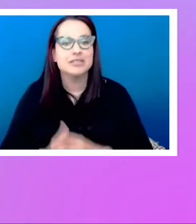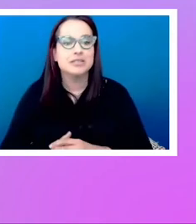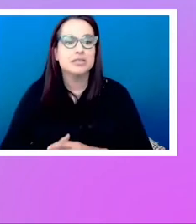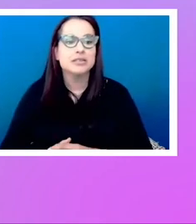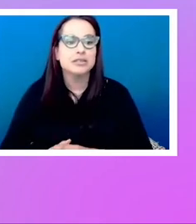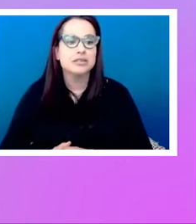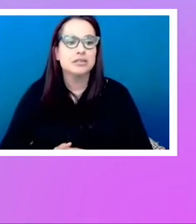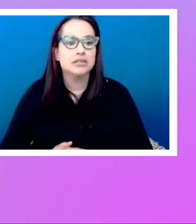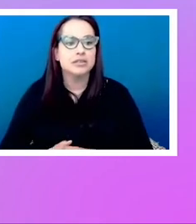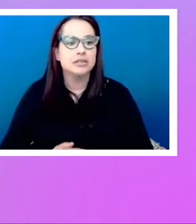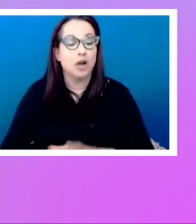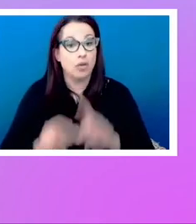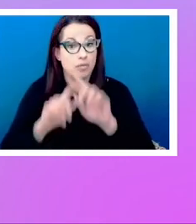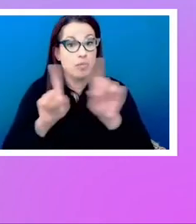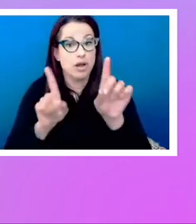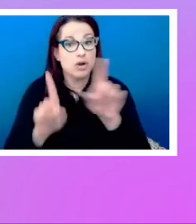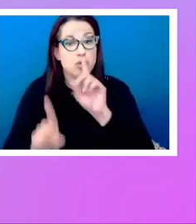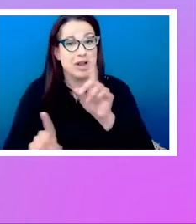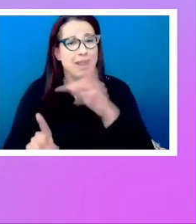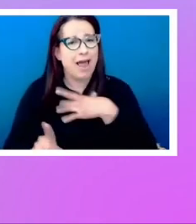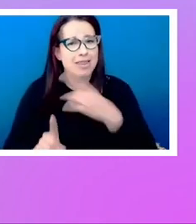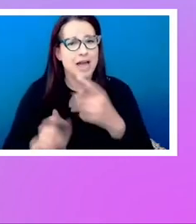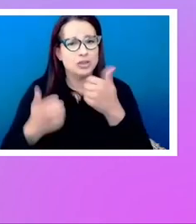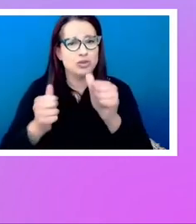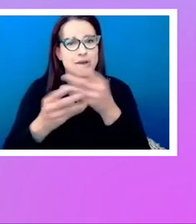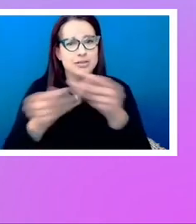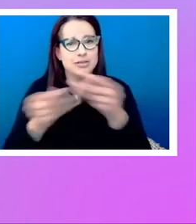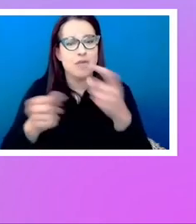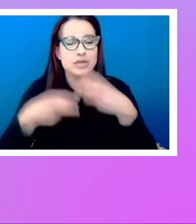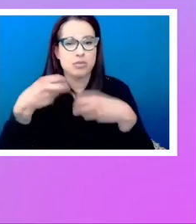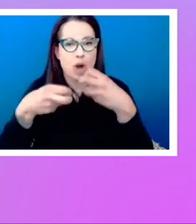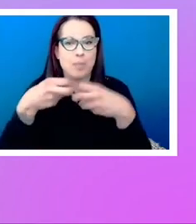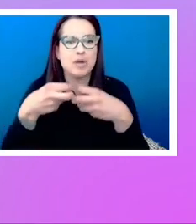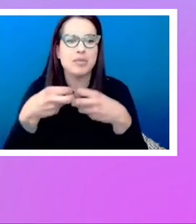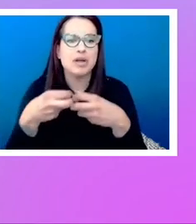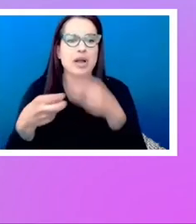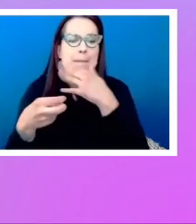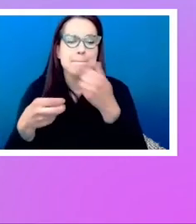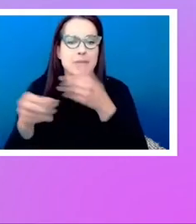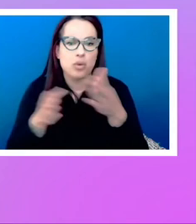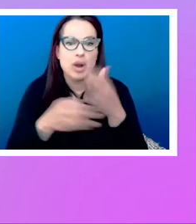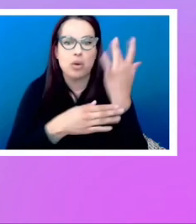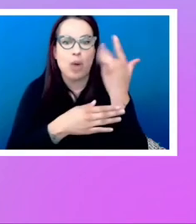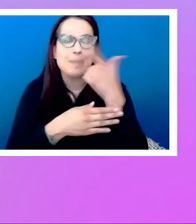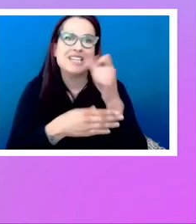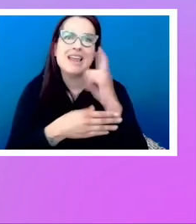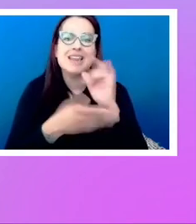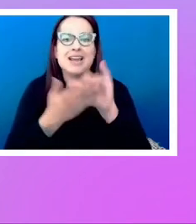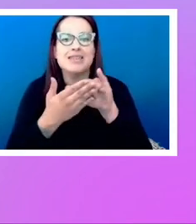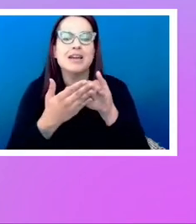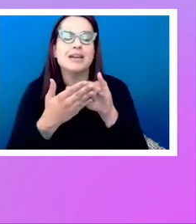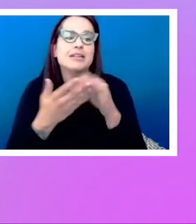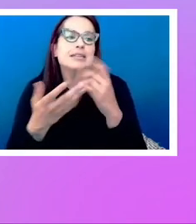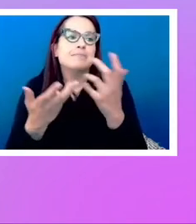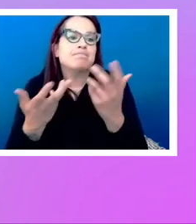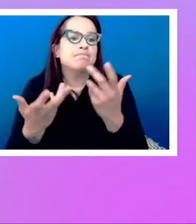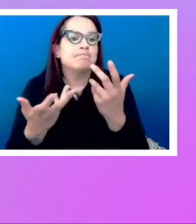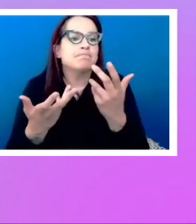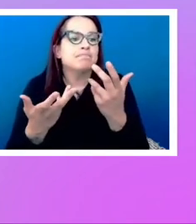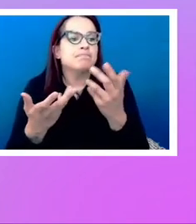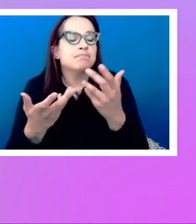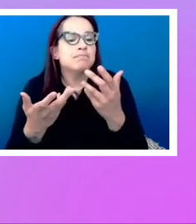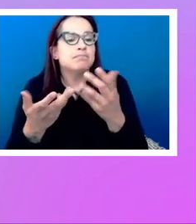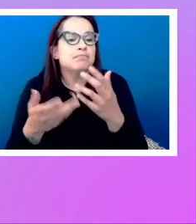I'd kind of really like to try and solve this problem in a better way. Because I think that while many,